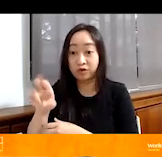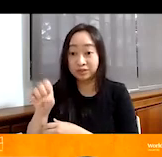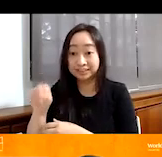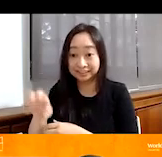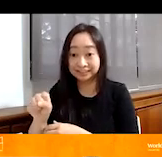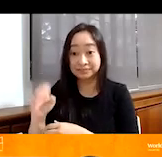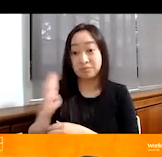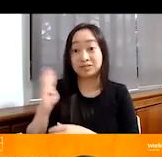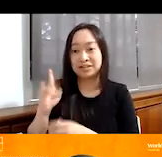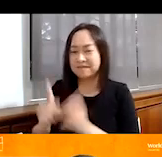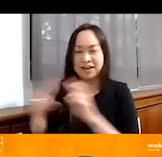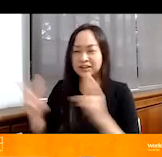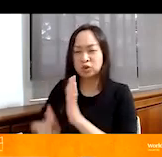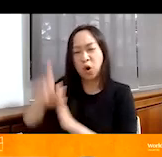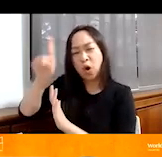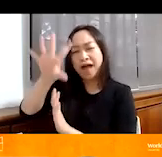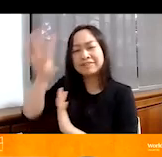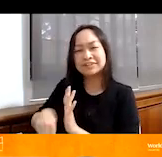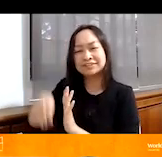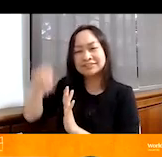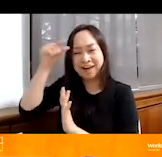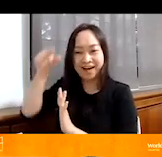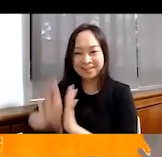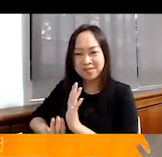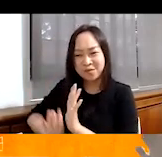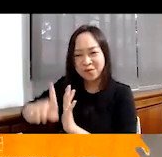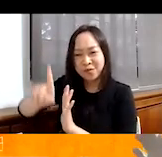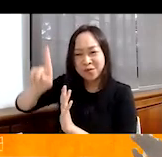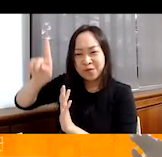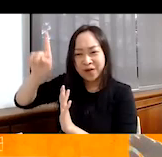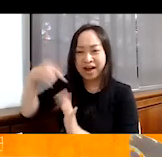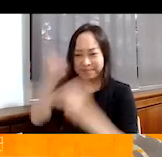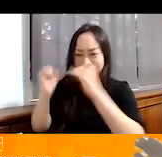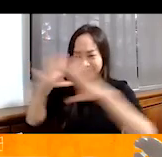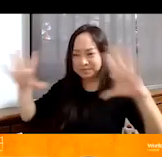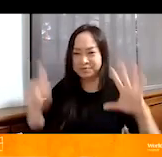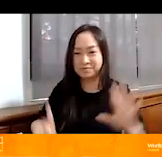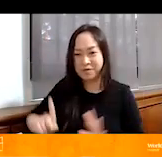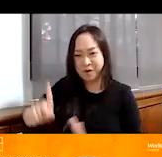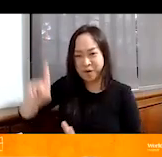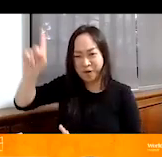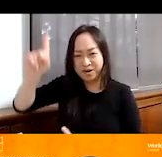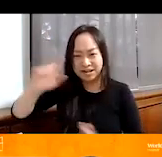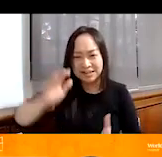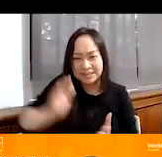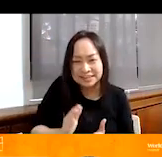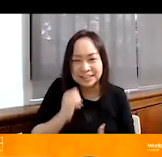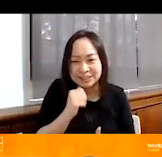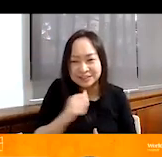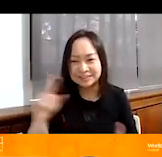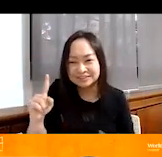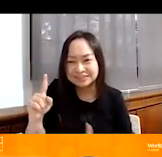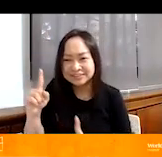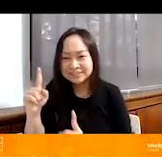And so, yeah, he's this tall African guy. So, I can imagine this tall guy and this little girl and who's brave enough and bold